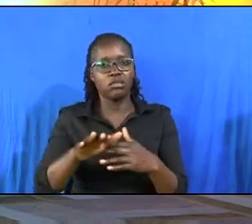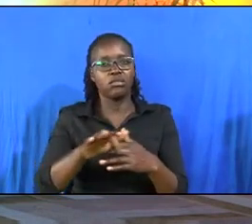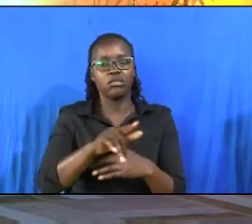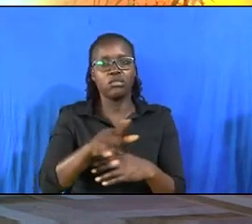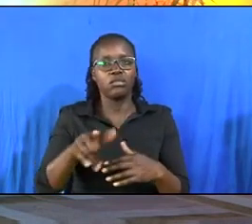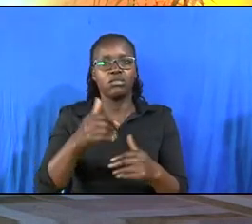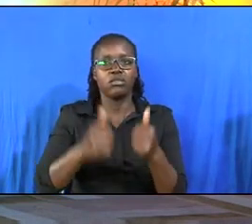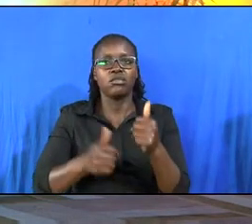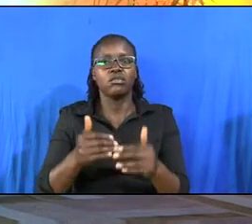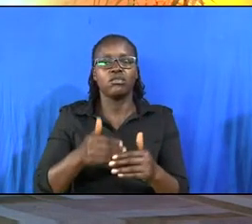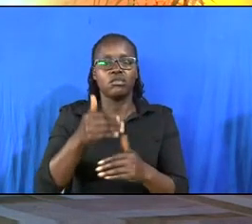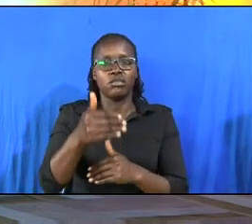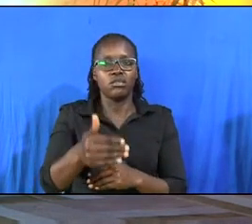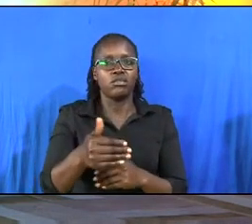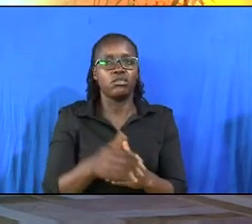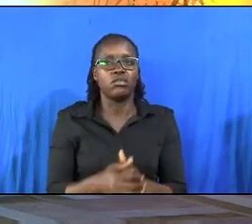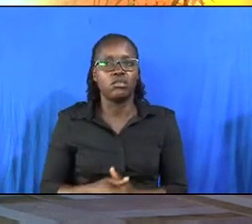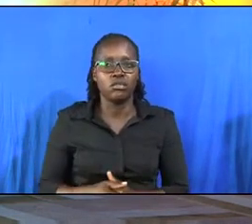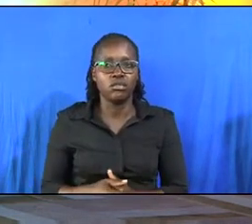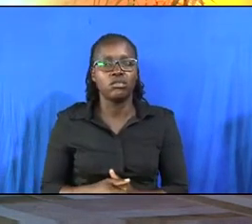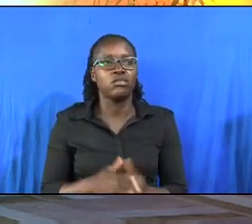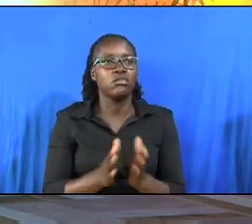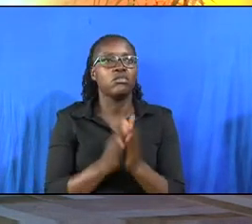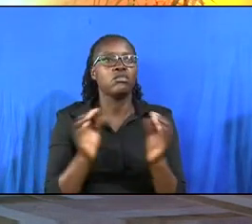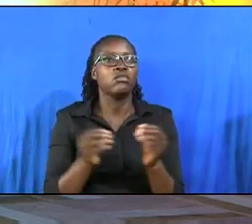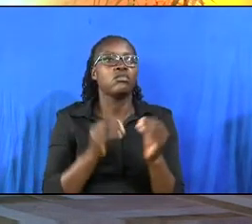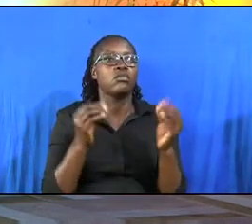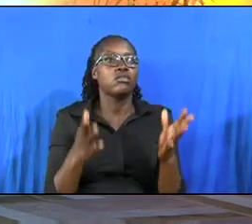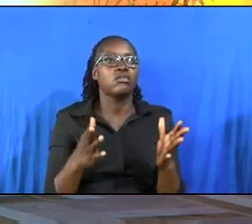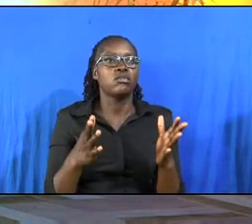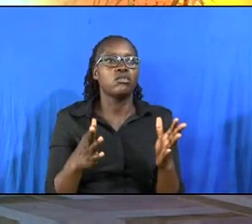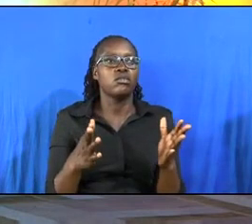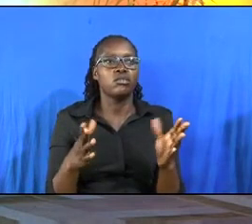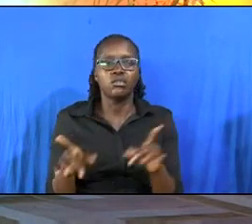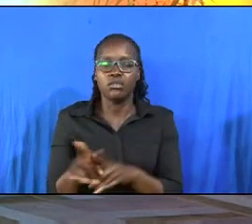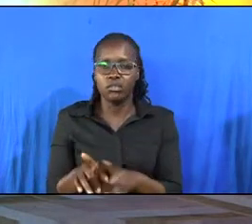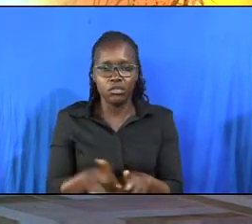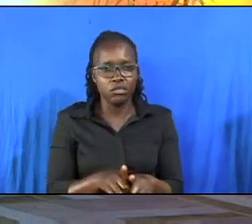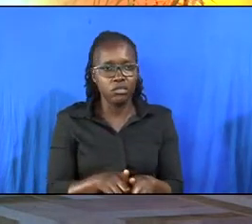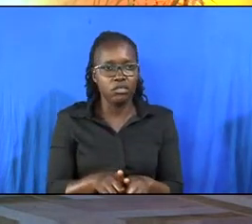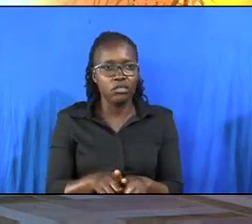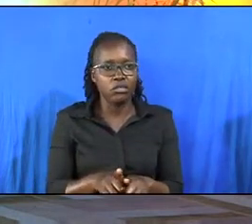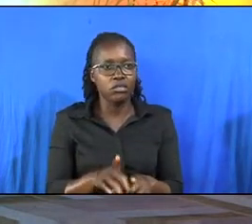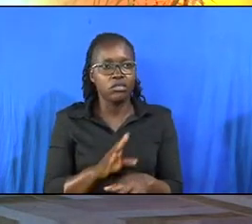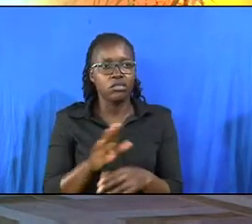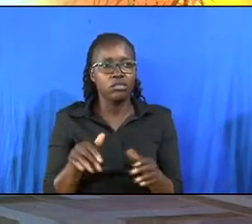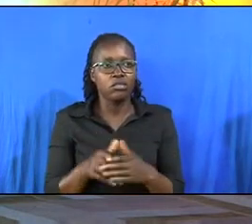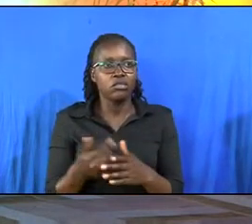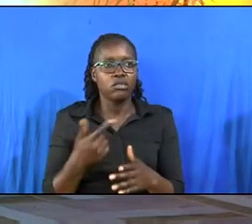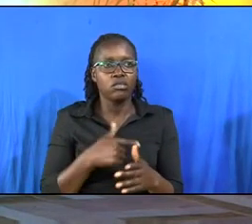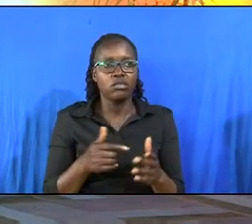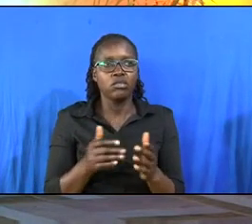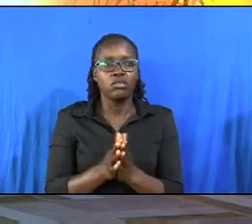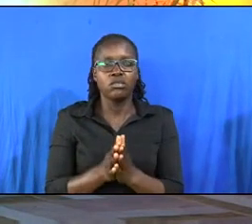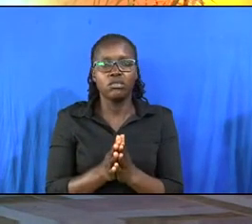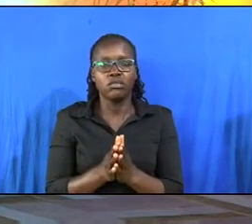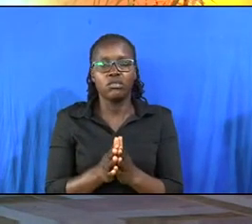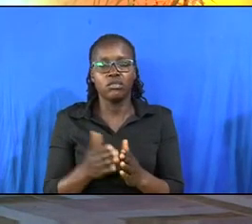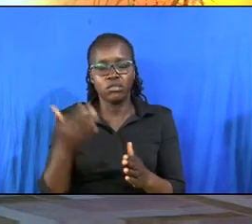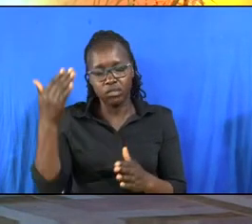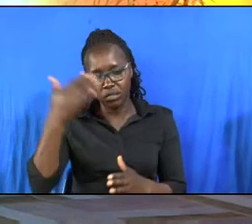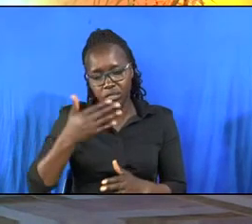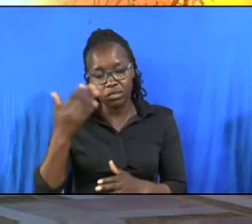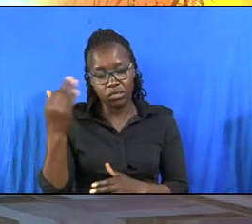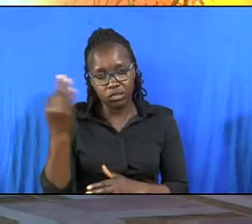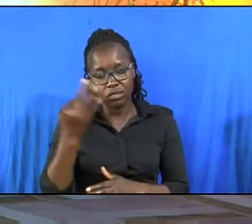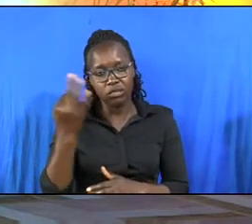straining for what is ahead of me, hallelujah, I press on toward the goal to win the prize for which Christ has